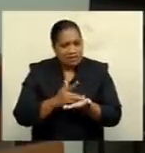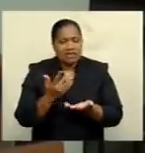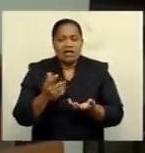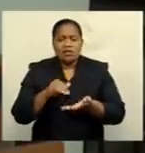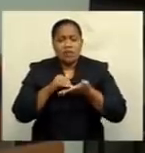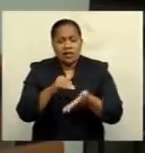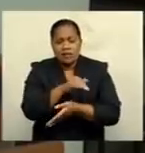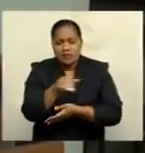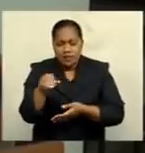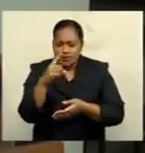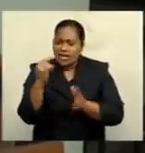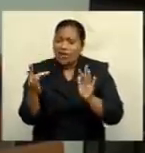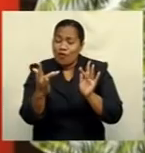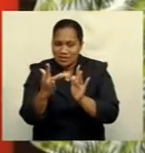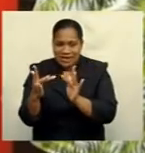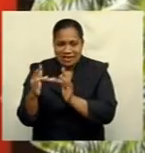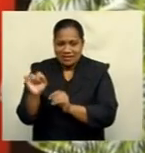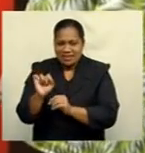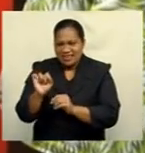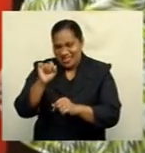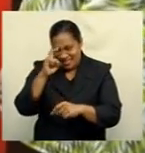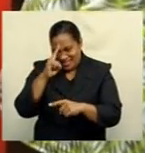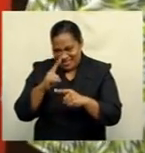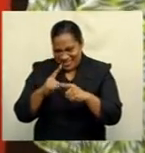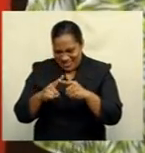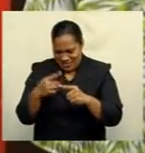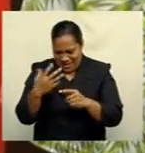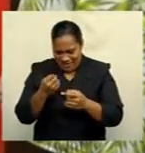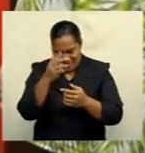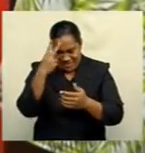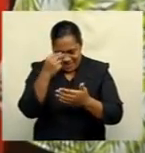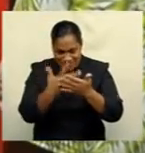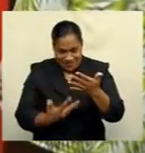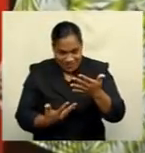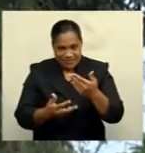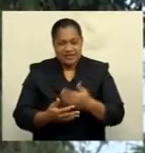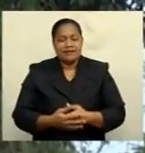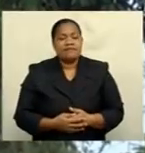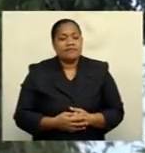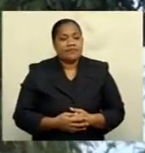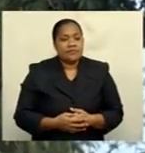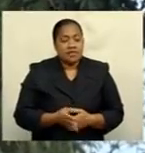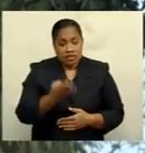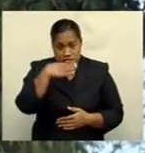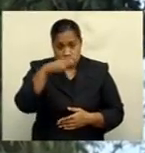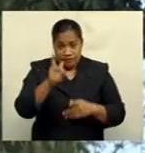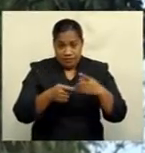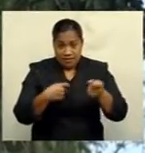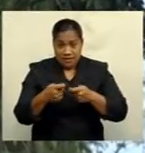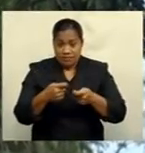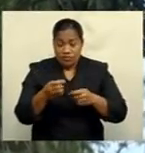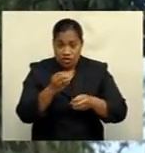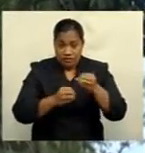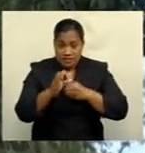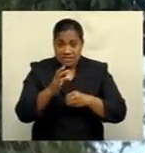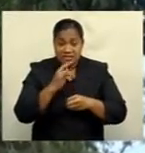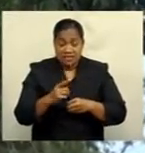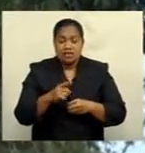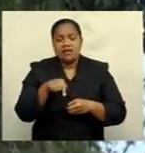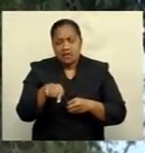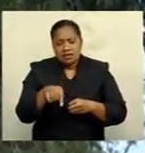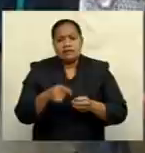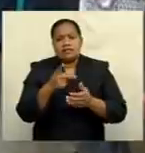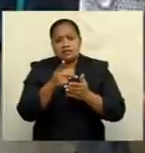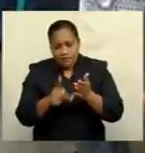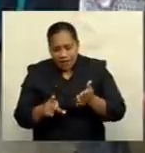that they're able to contact their patients. The Vodafone's chief marketing officer says this is part of the various initiatives to assist those